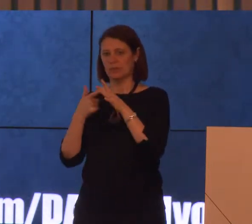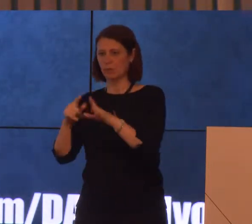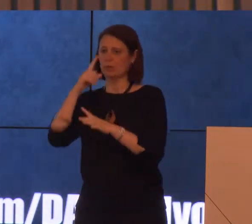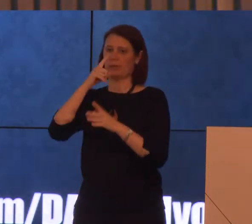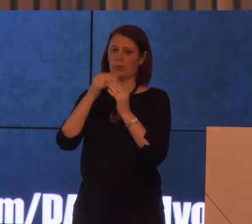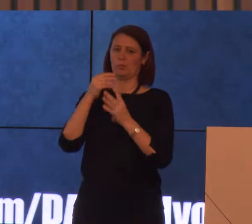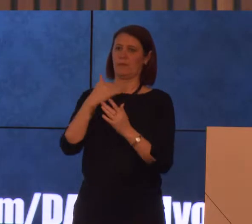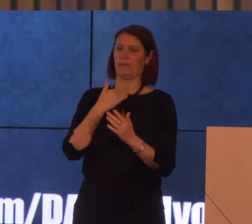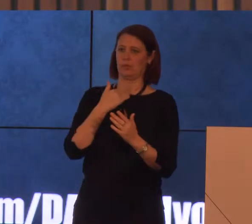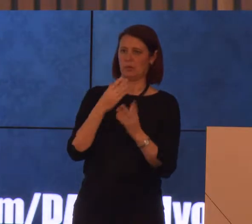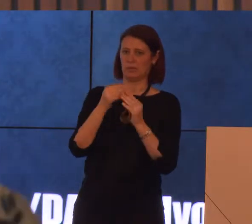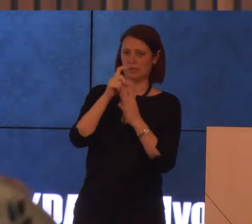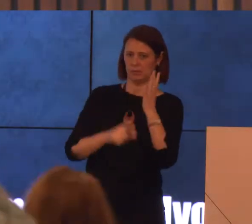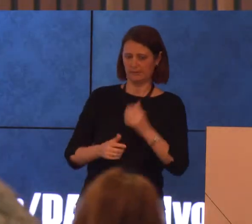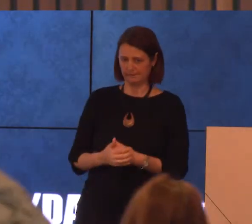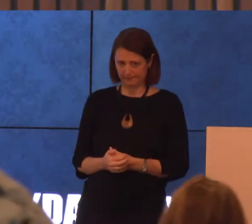disability and their advocates.